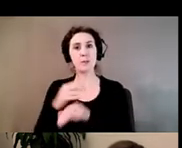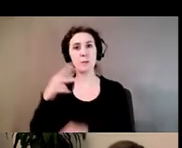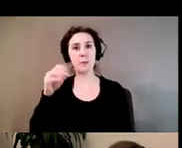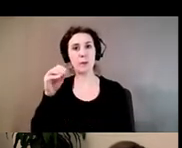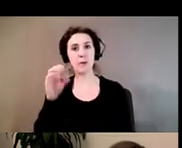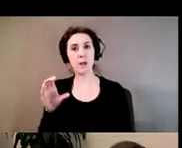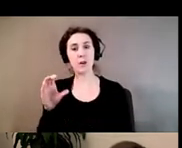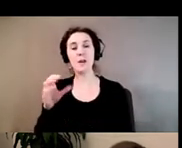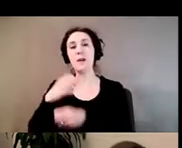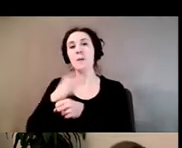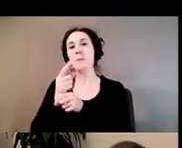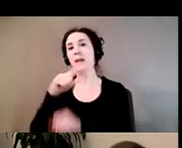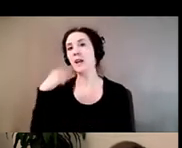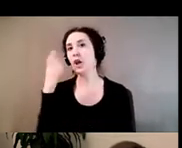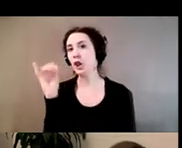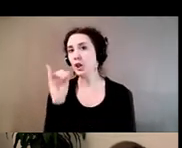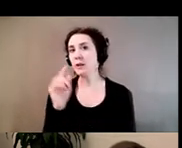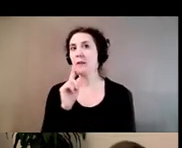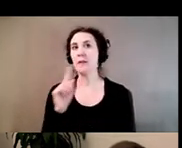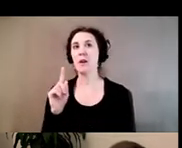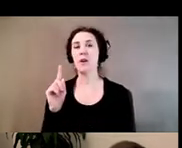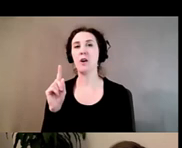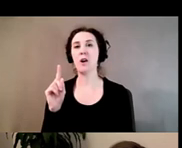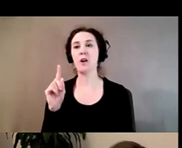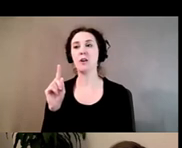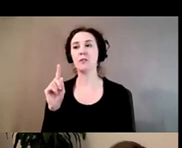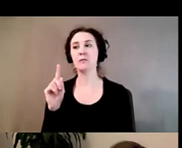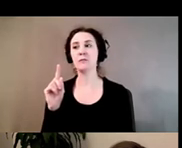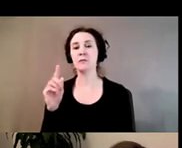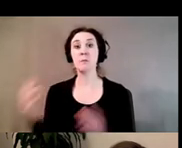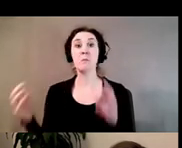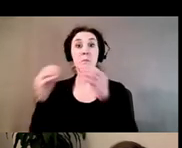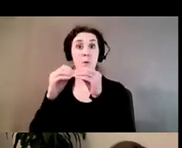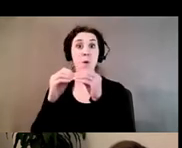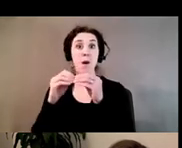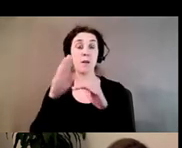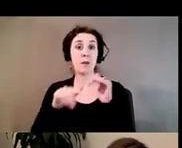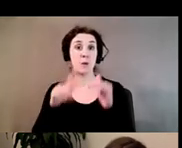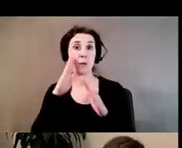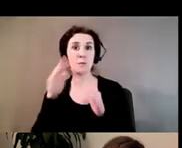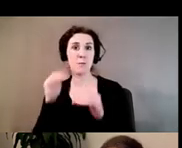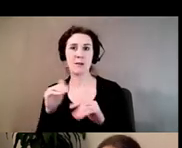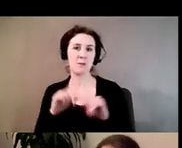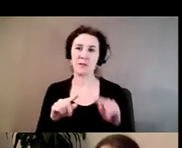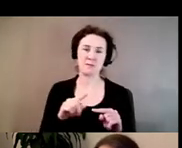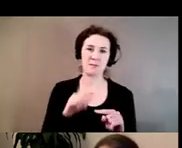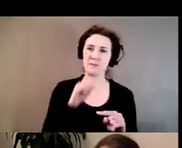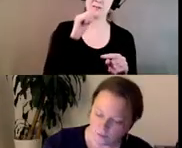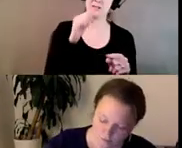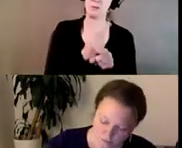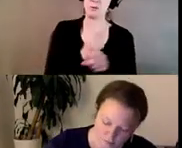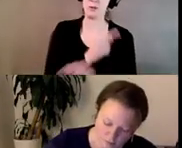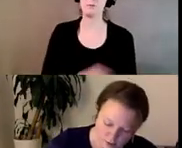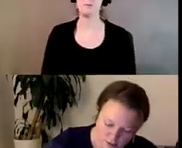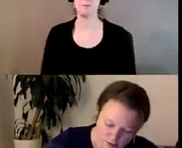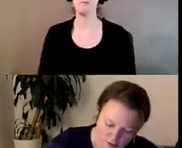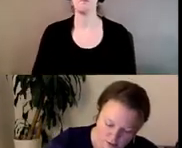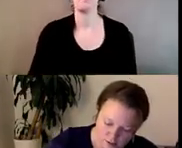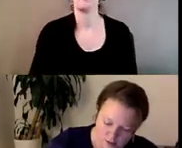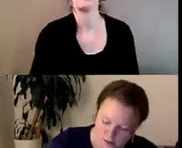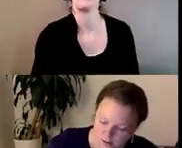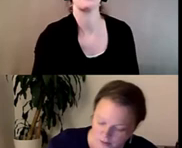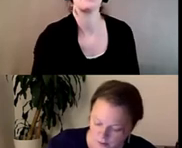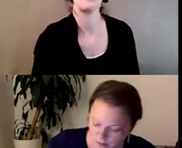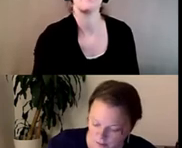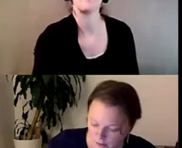it look as if we are a lot less few and far between than we actually are. Now, my senior year of college